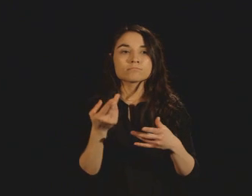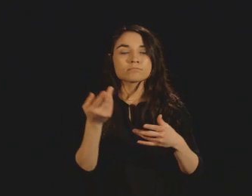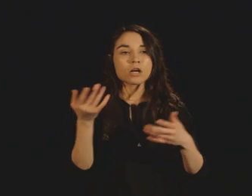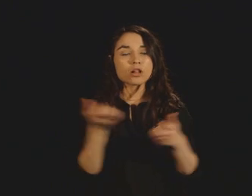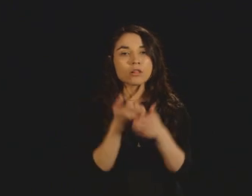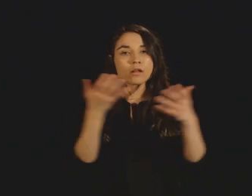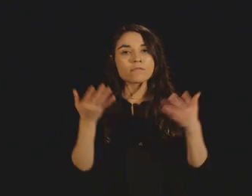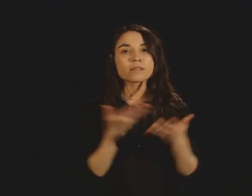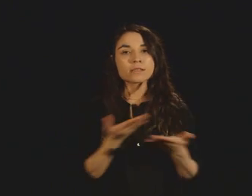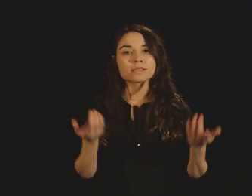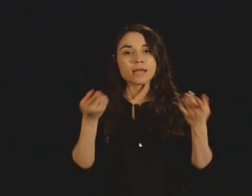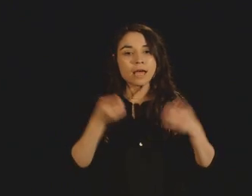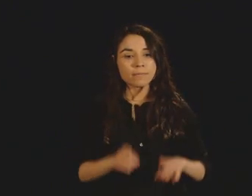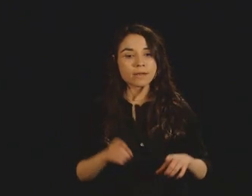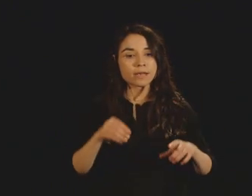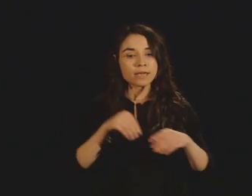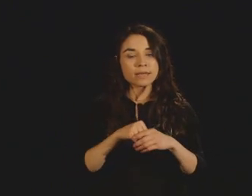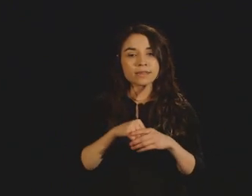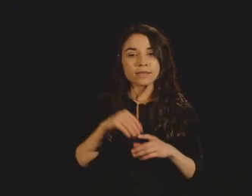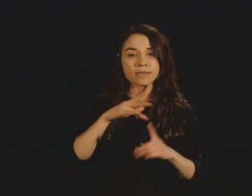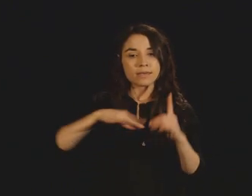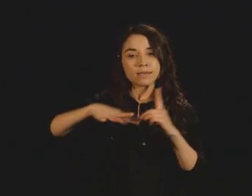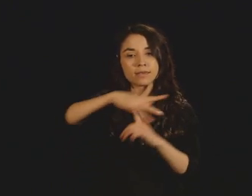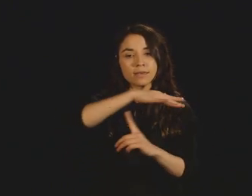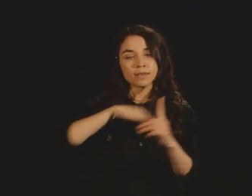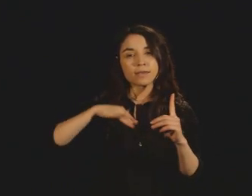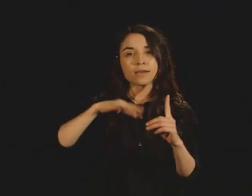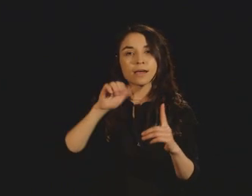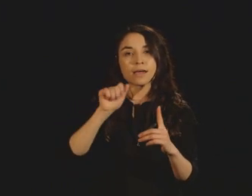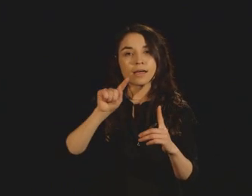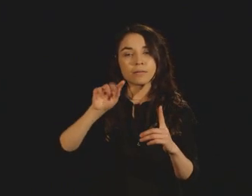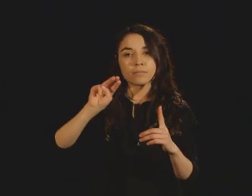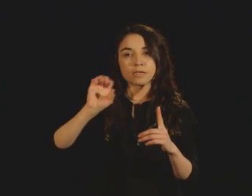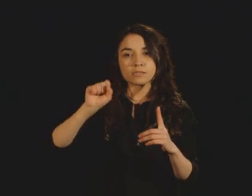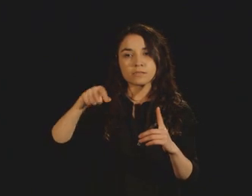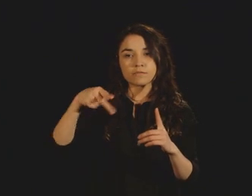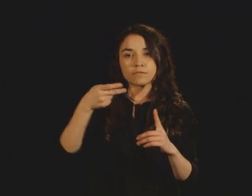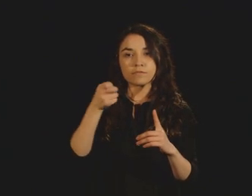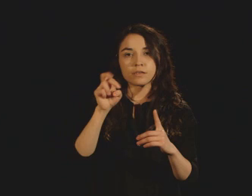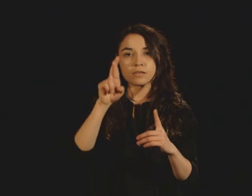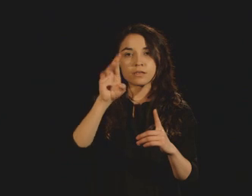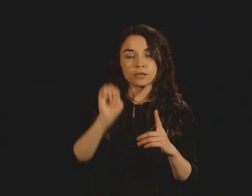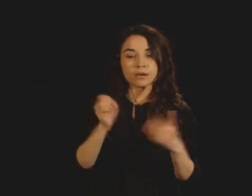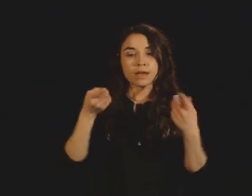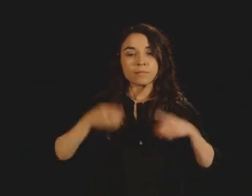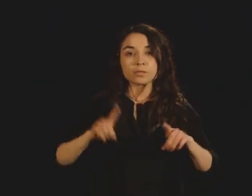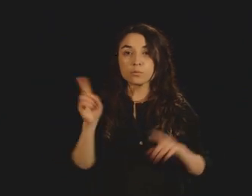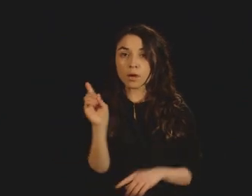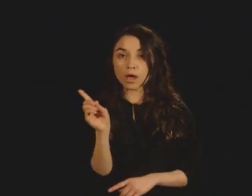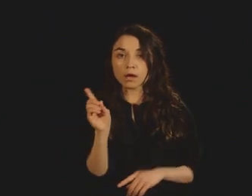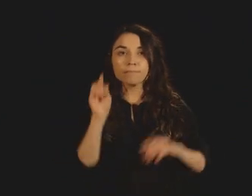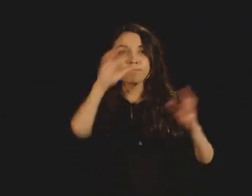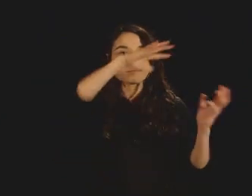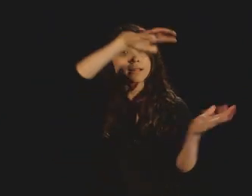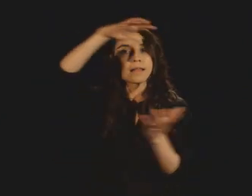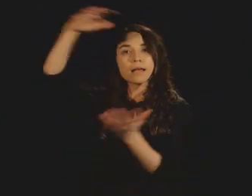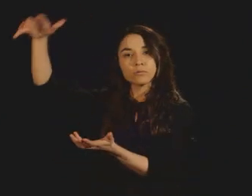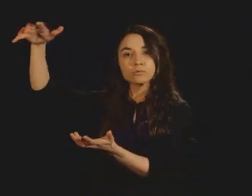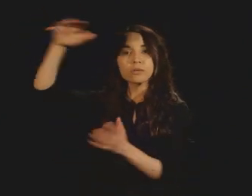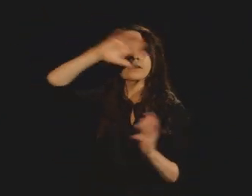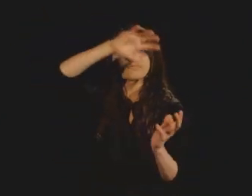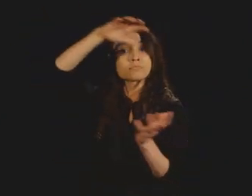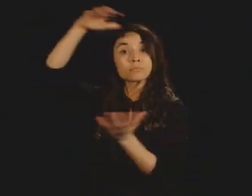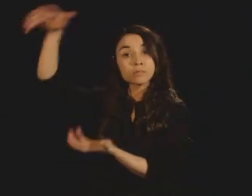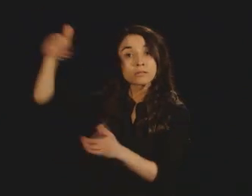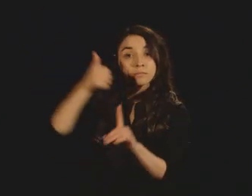happens within clouds. Those clouds are made of little water droplets, little aerosols, little particulates.